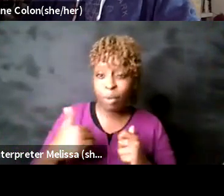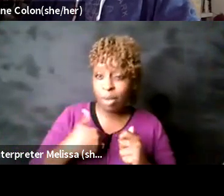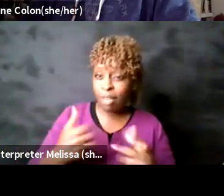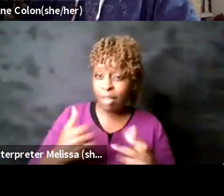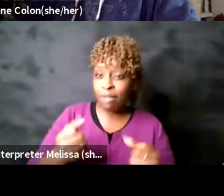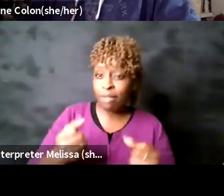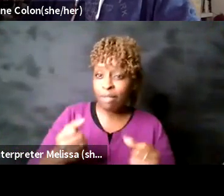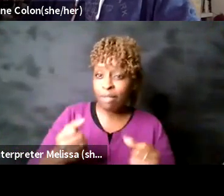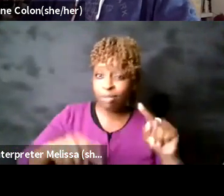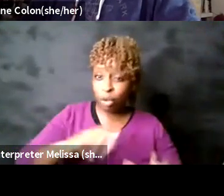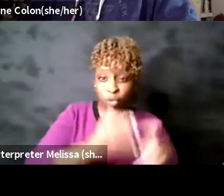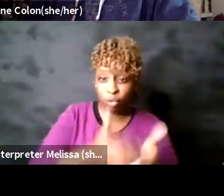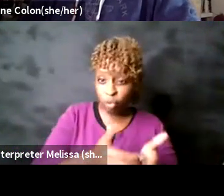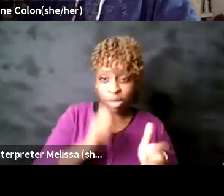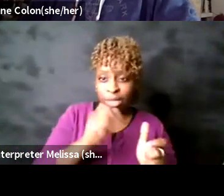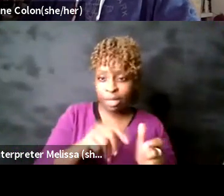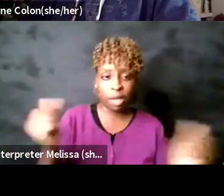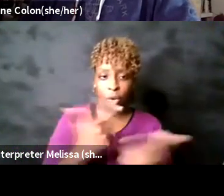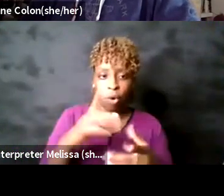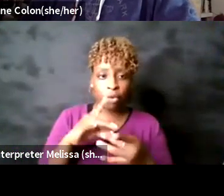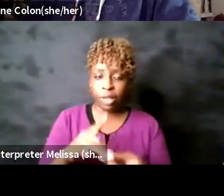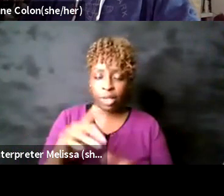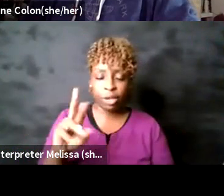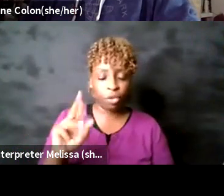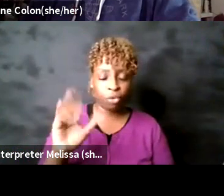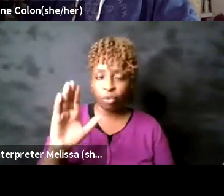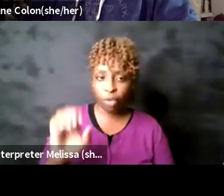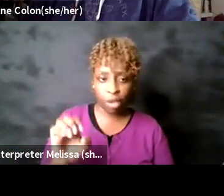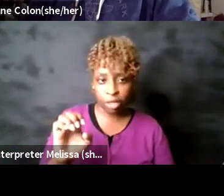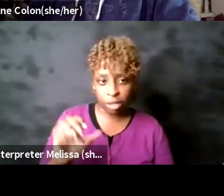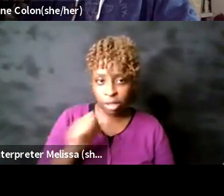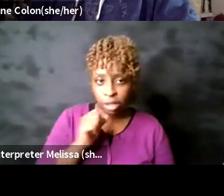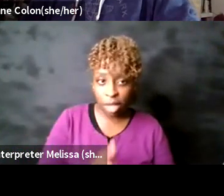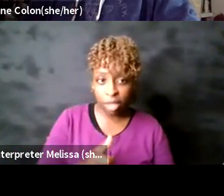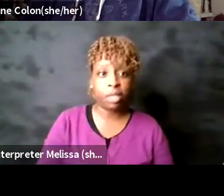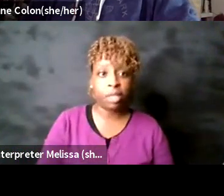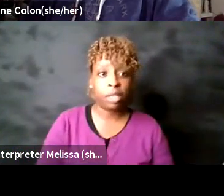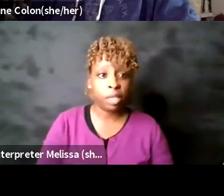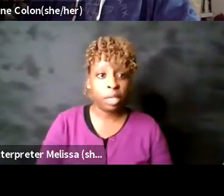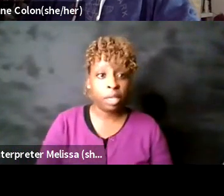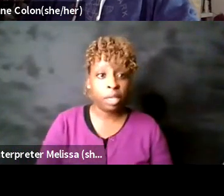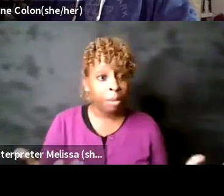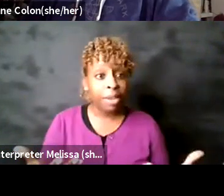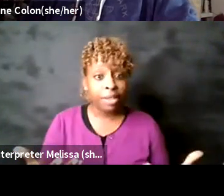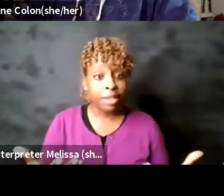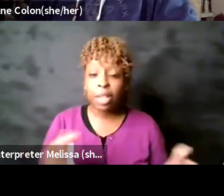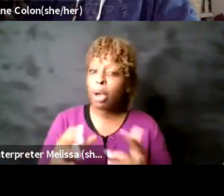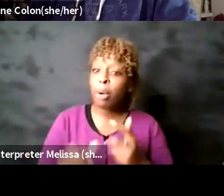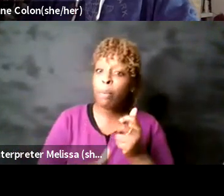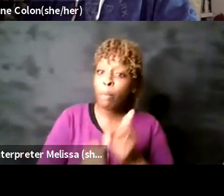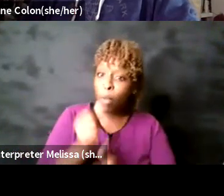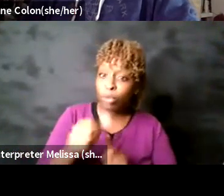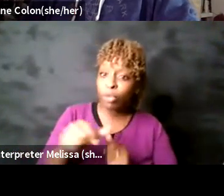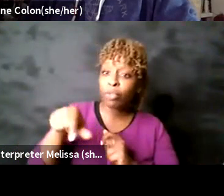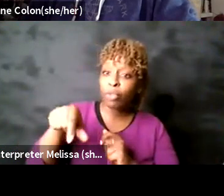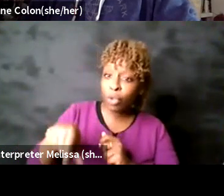talking about race here um i just want to say that we kind of organically went through most of our questions and answers so